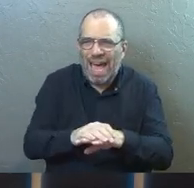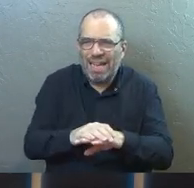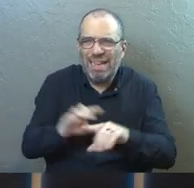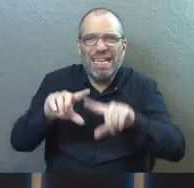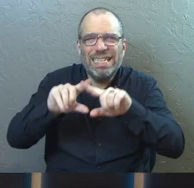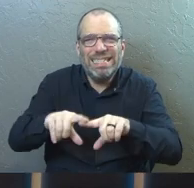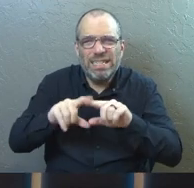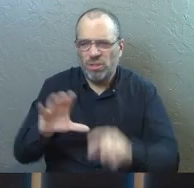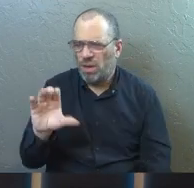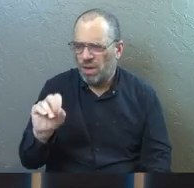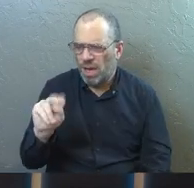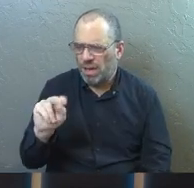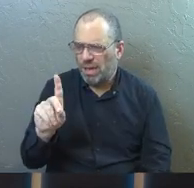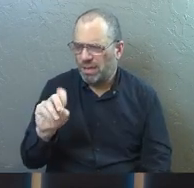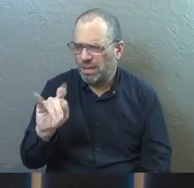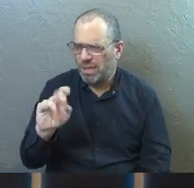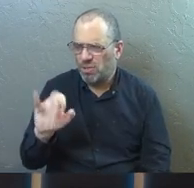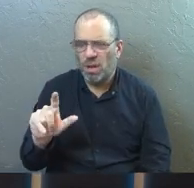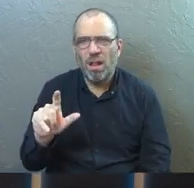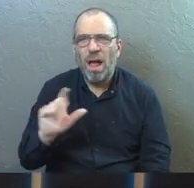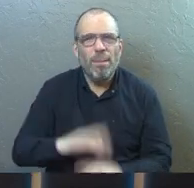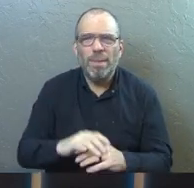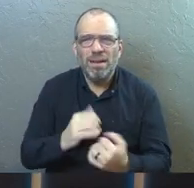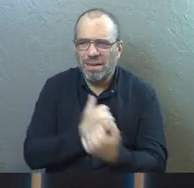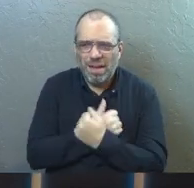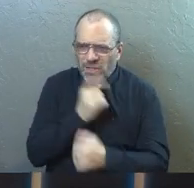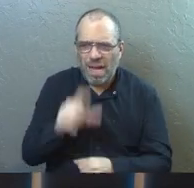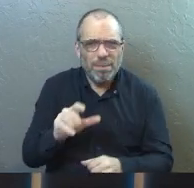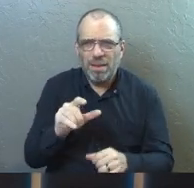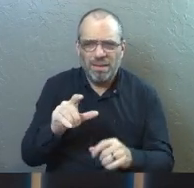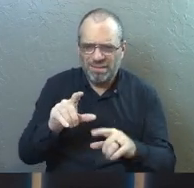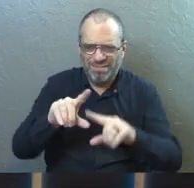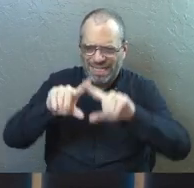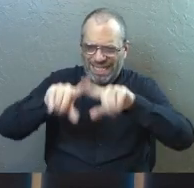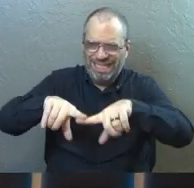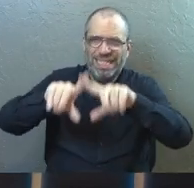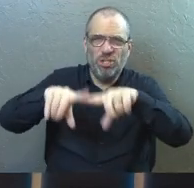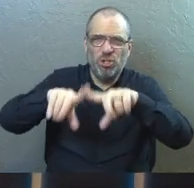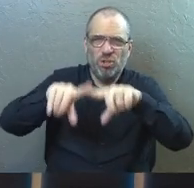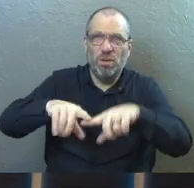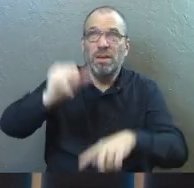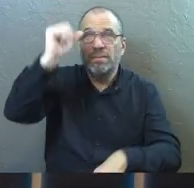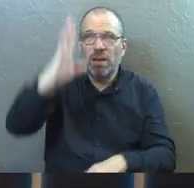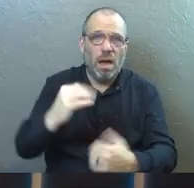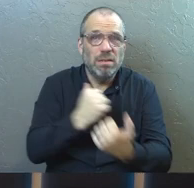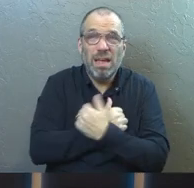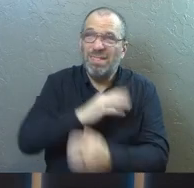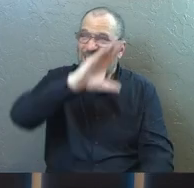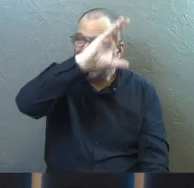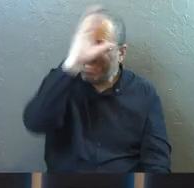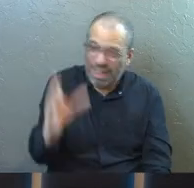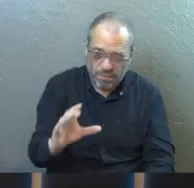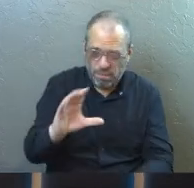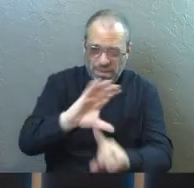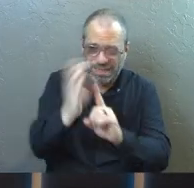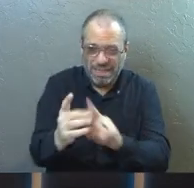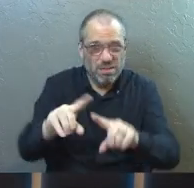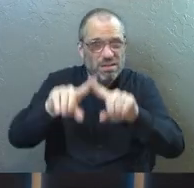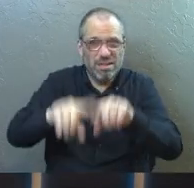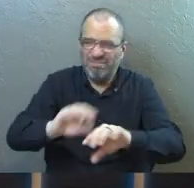conditional. Yes. But love shouldn't be. And God's love never is.